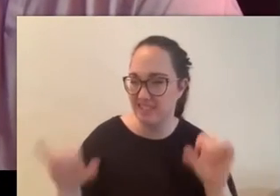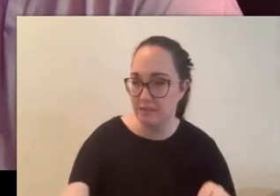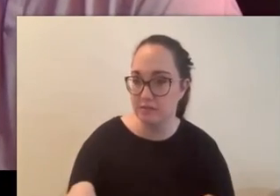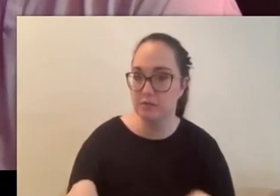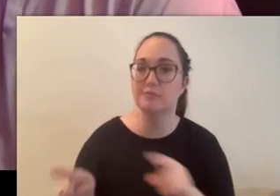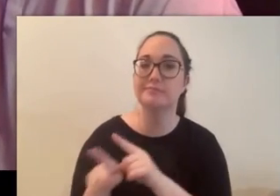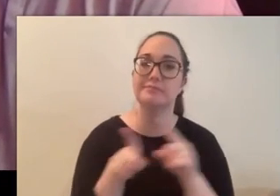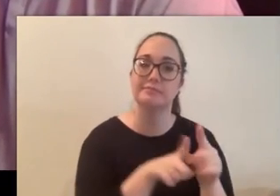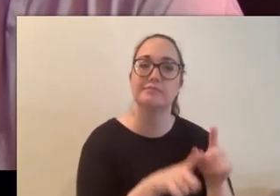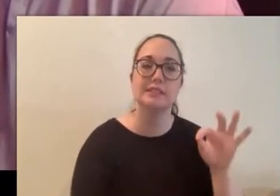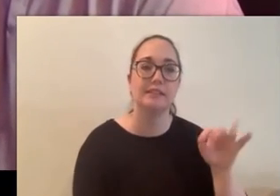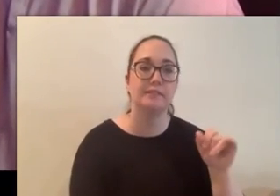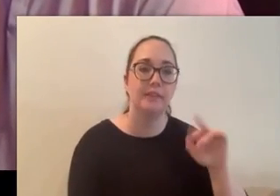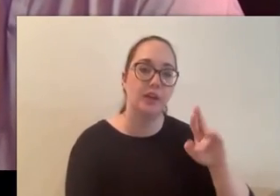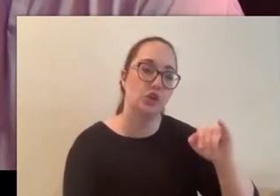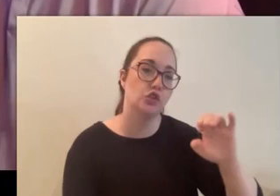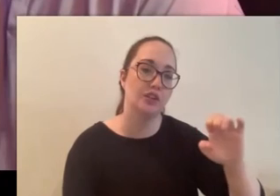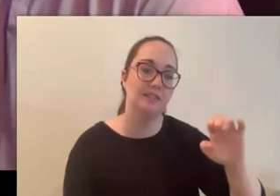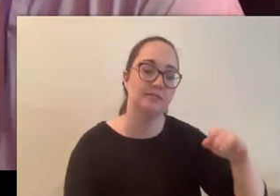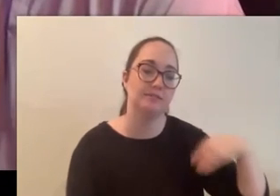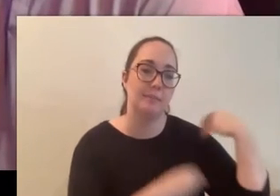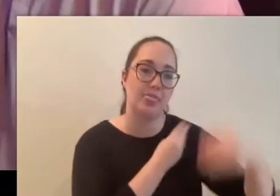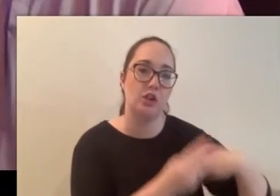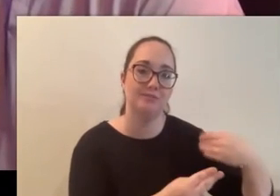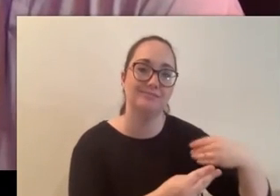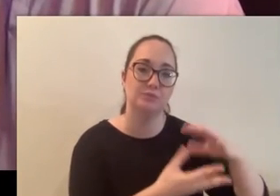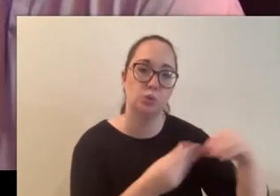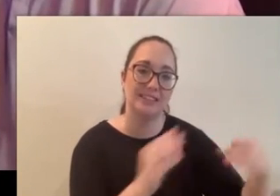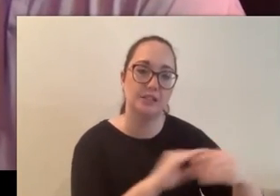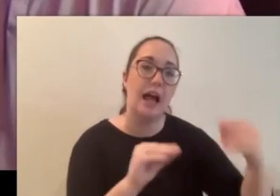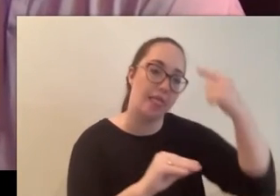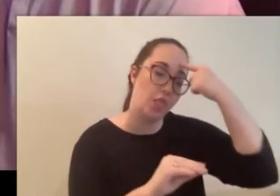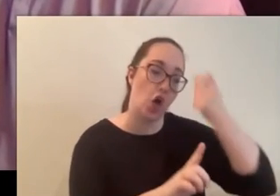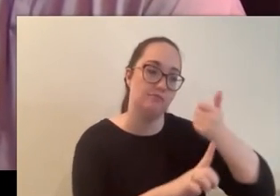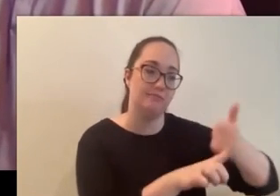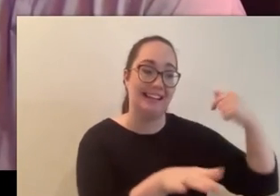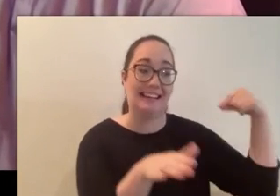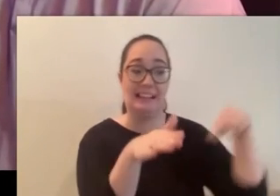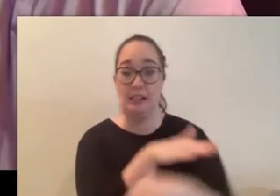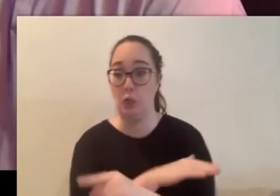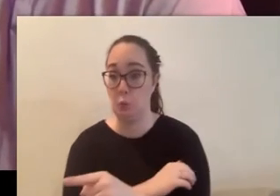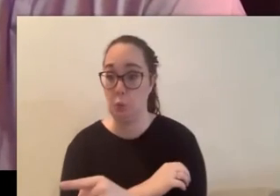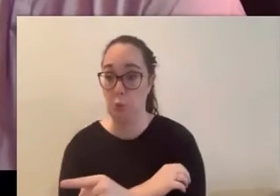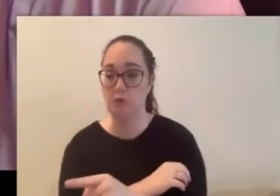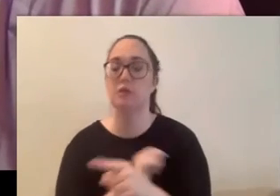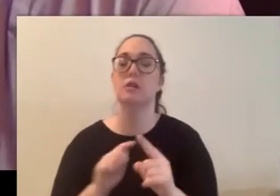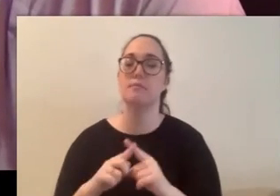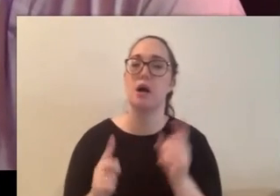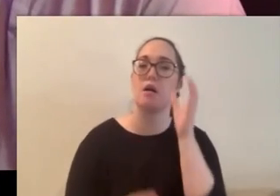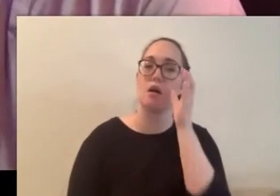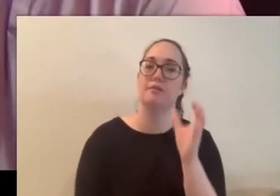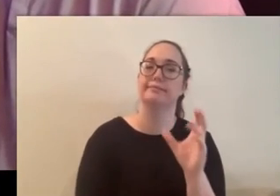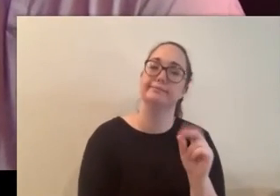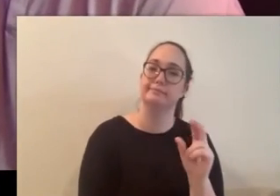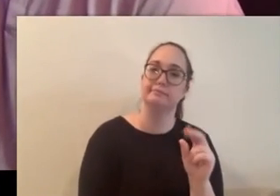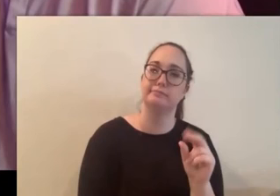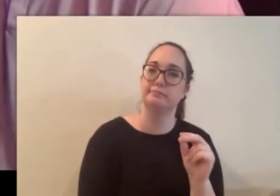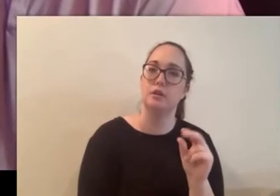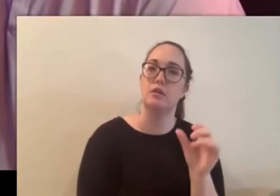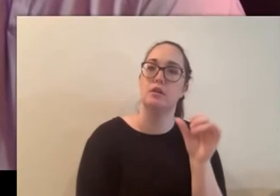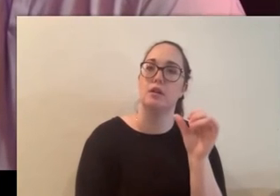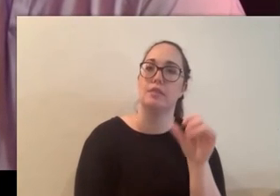mythology but i thought it actually it it it was it would kill you right but this idea of it being no it's just it is